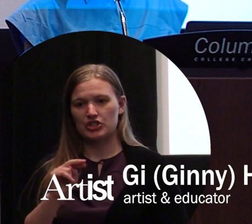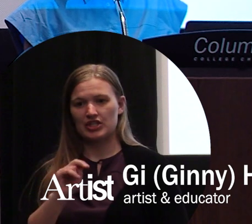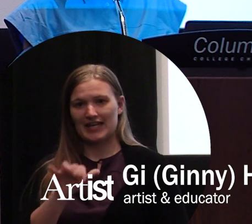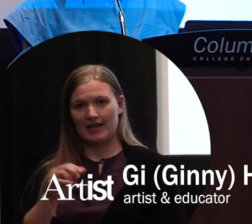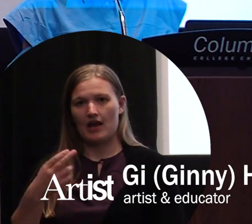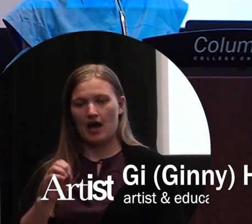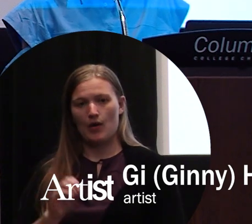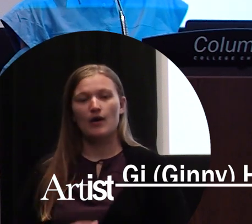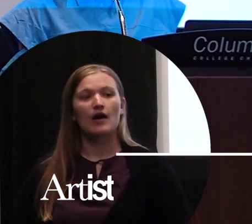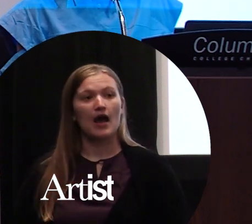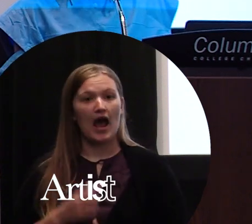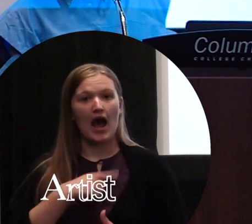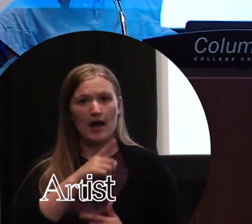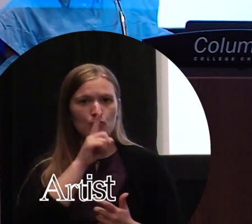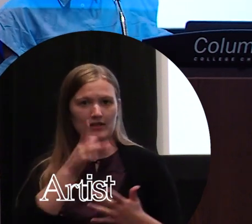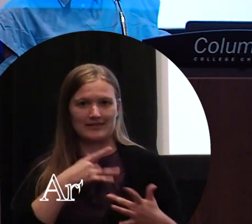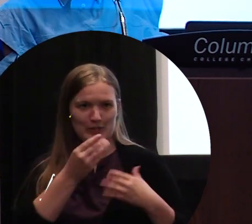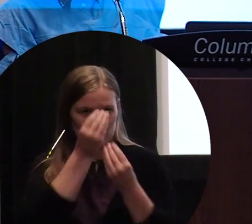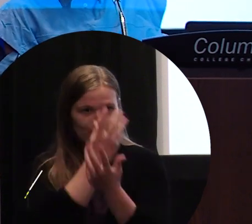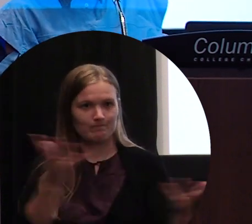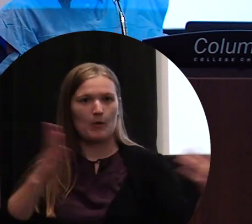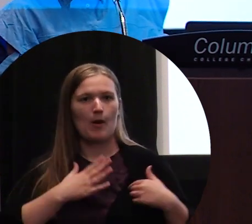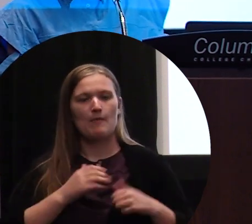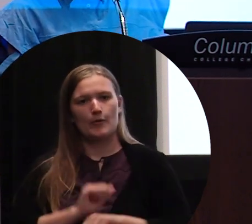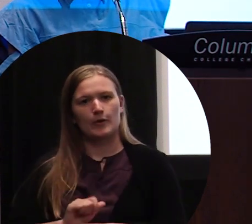and I'm really excited to be sharing my work with you all today.